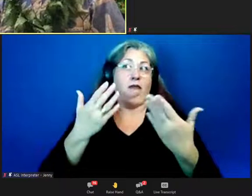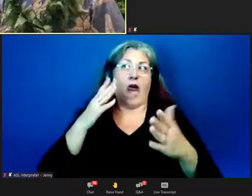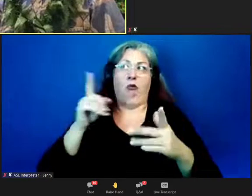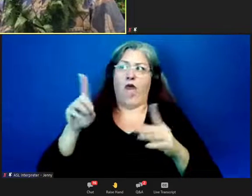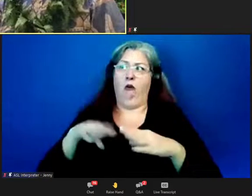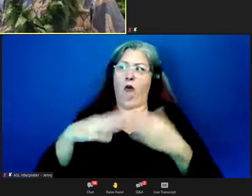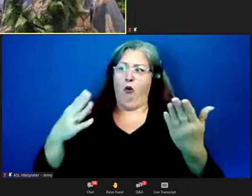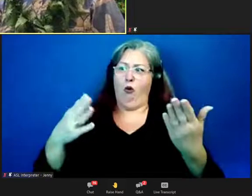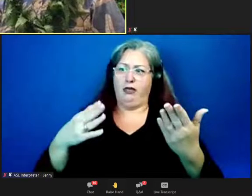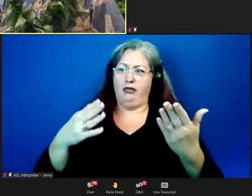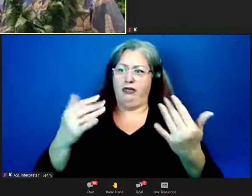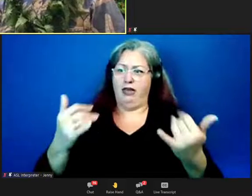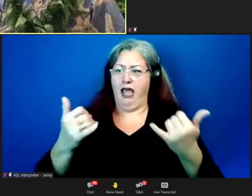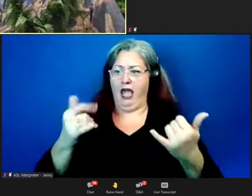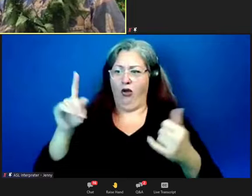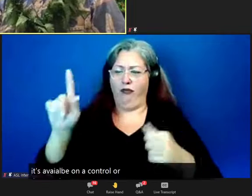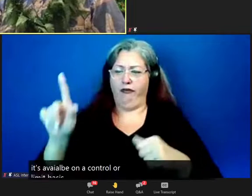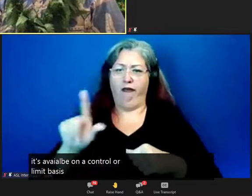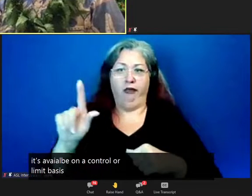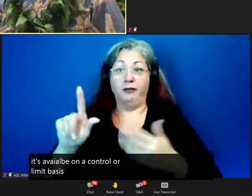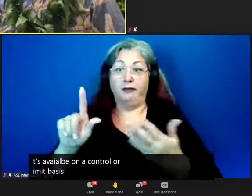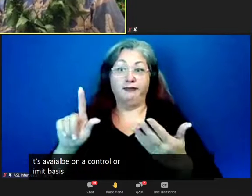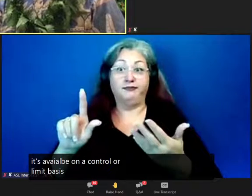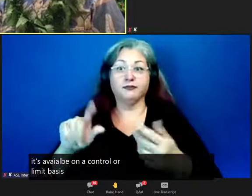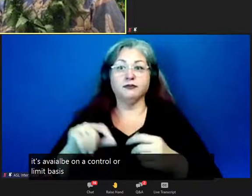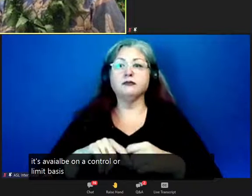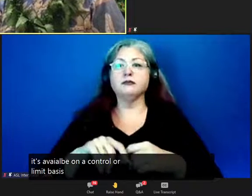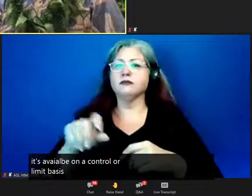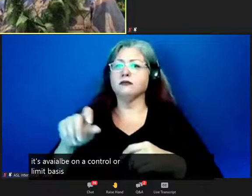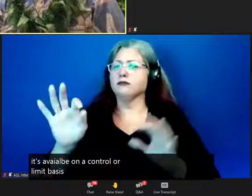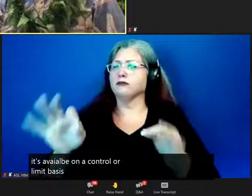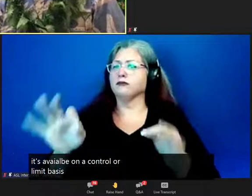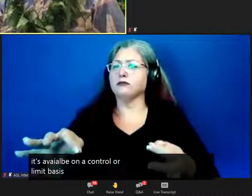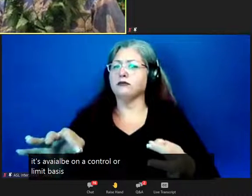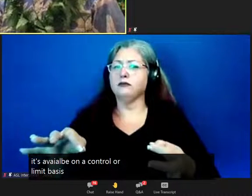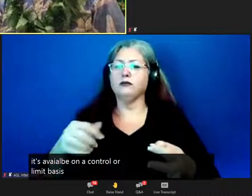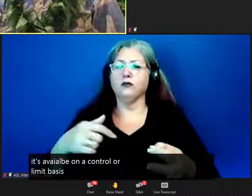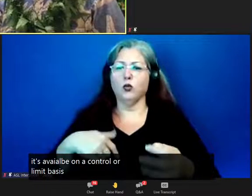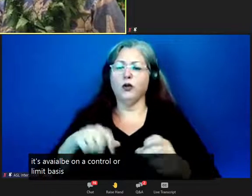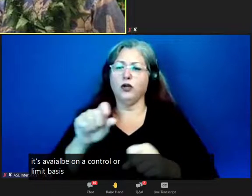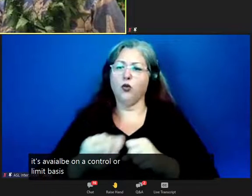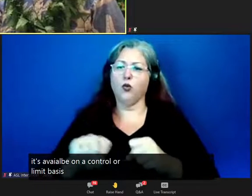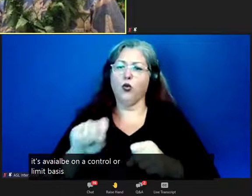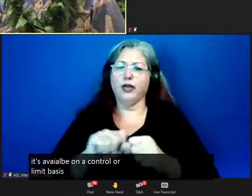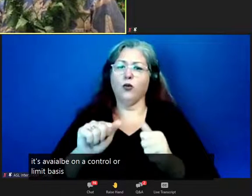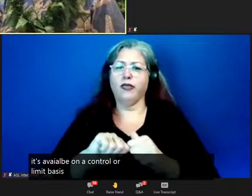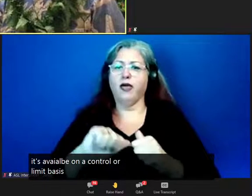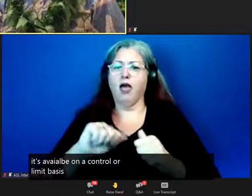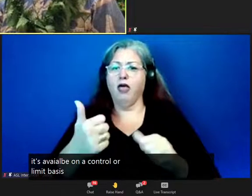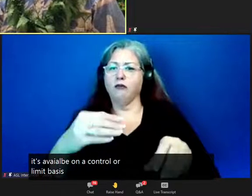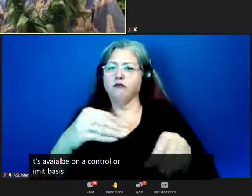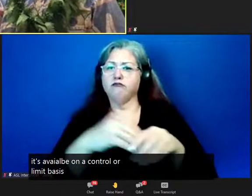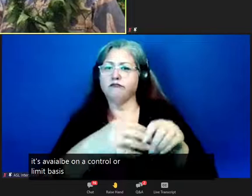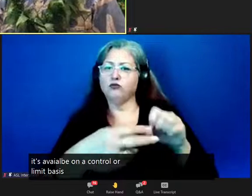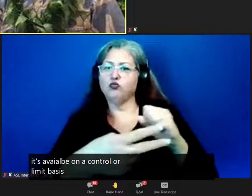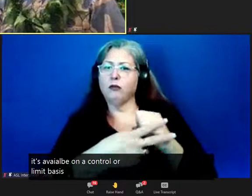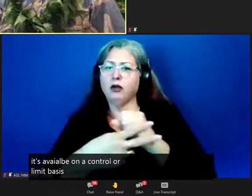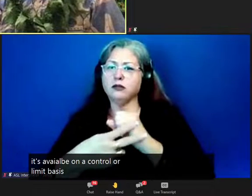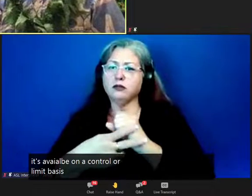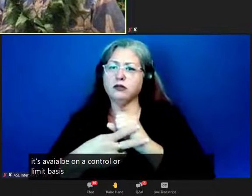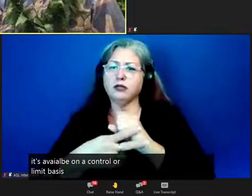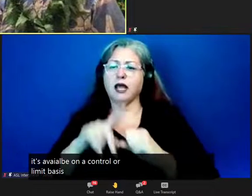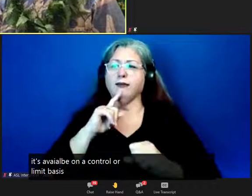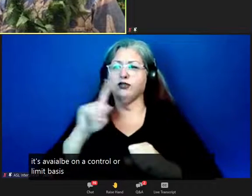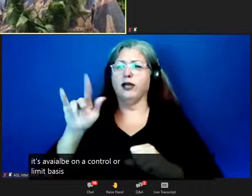they're open really now at the library, but yes, definitely, and we're working on other repositories too, I'm sure Ka